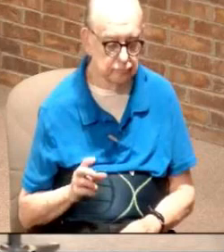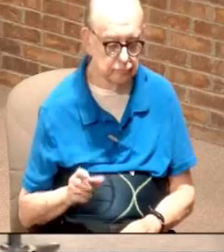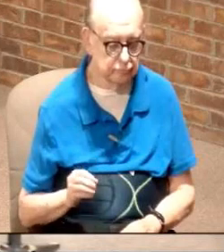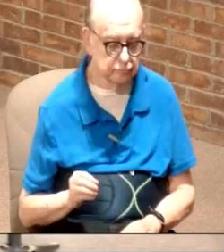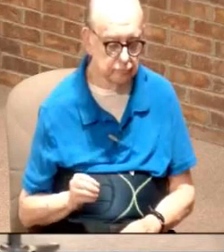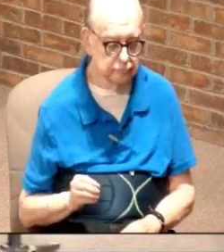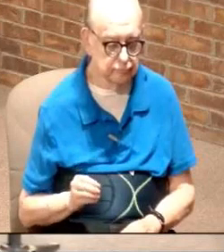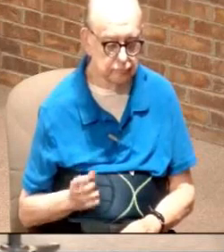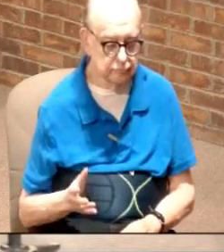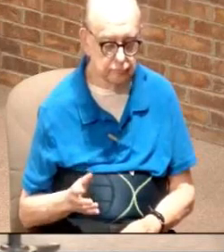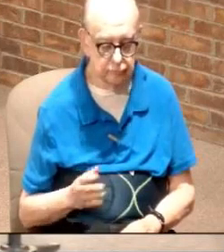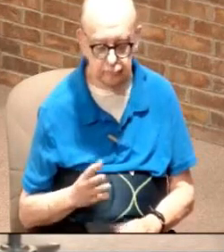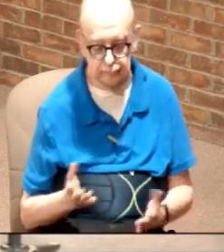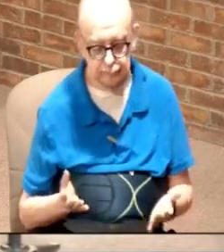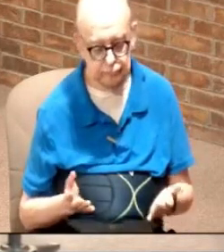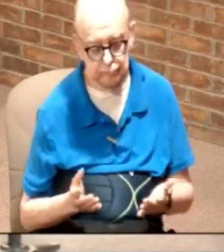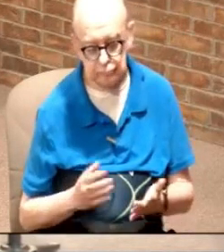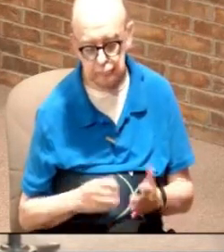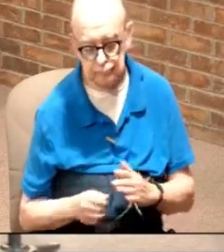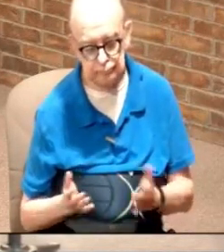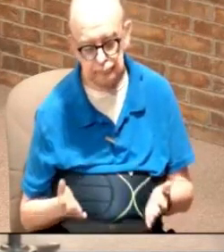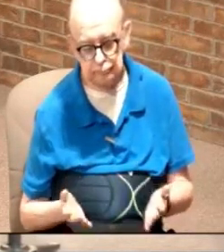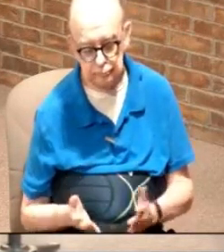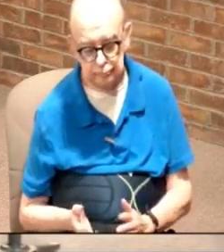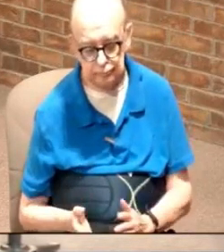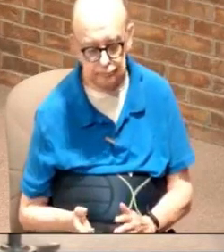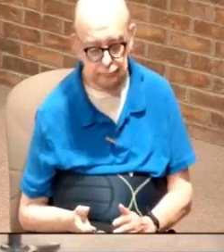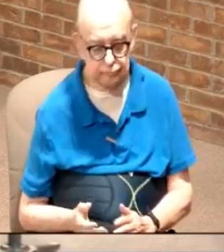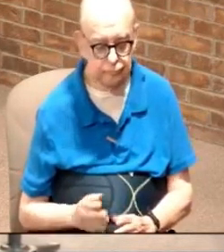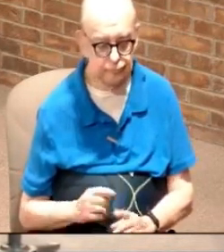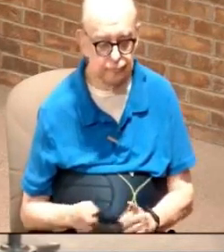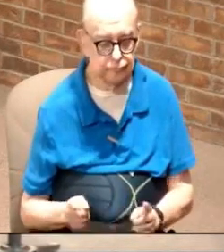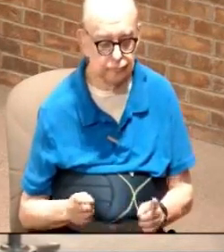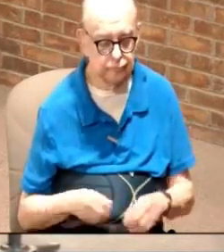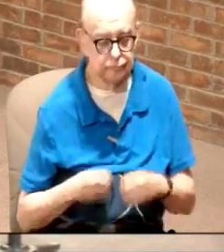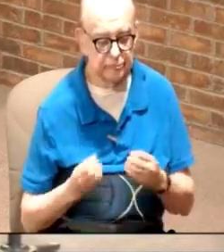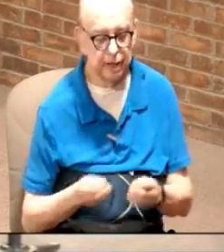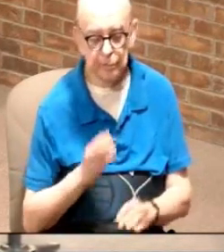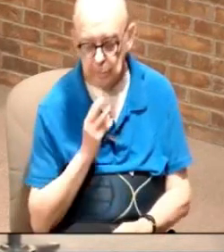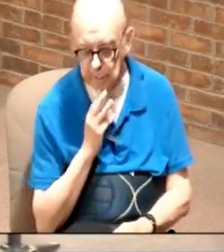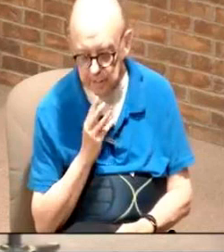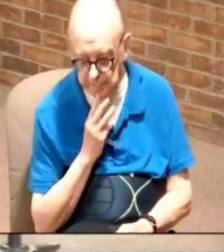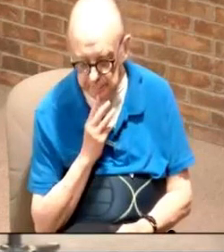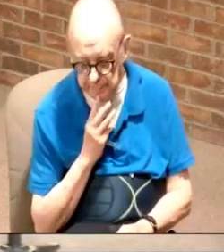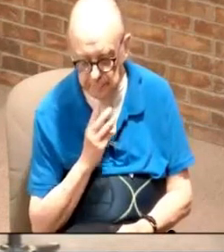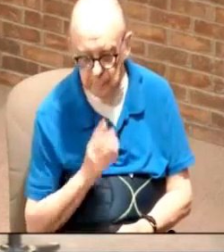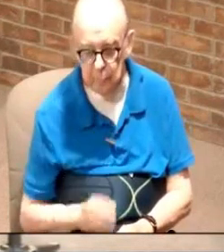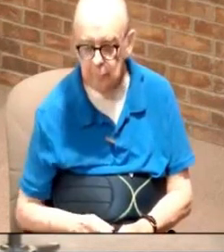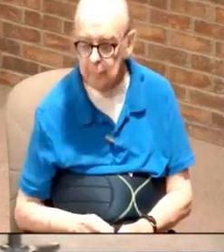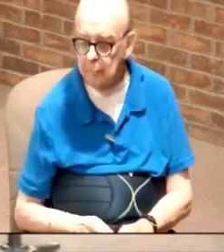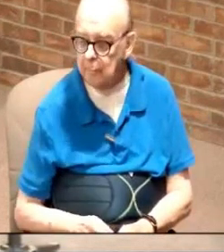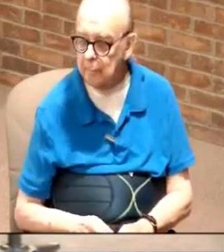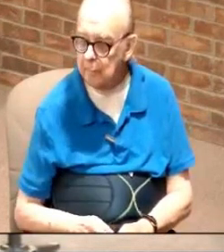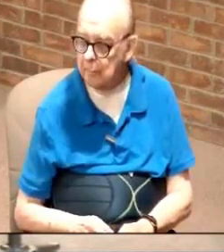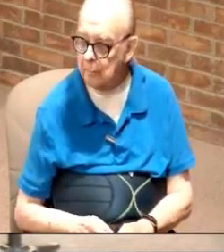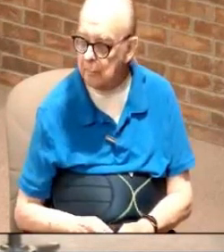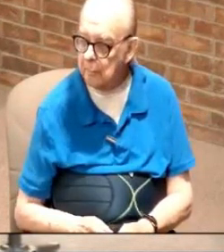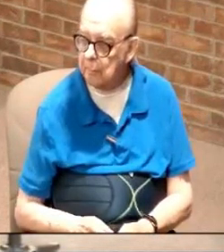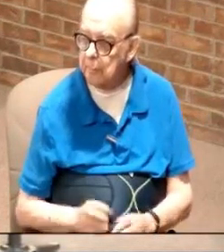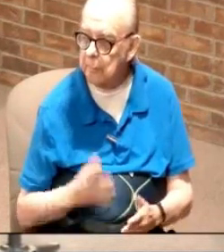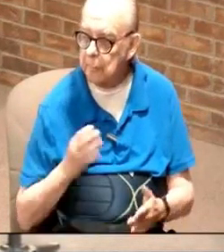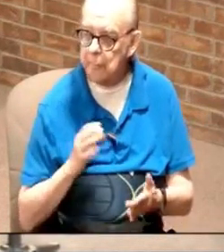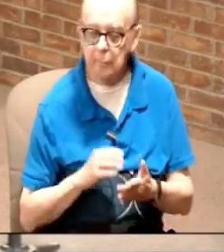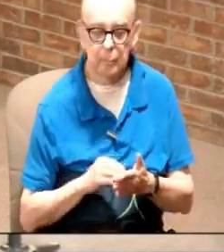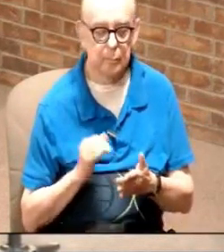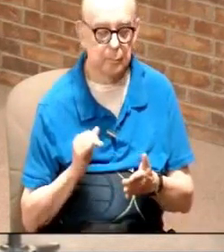it's two atoms of hydrogen mixed with one atom of oxygen and that gives you water okay and I learned